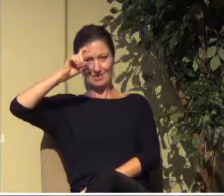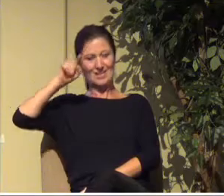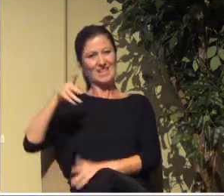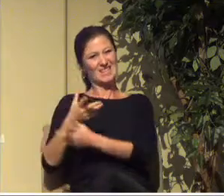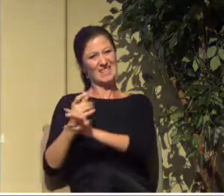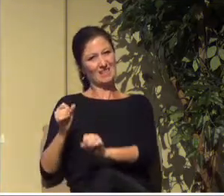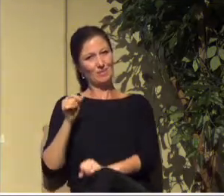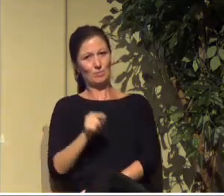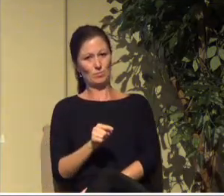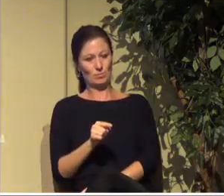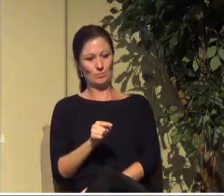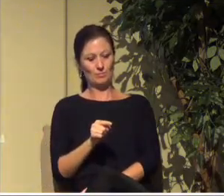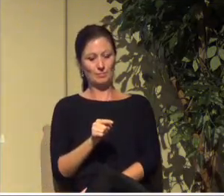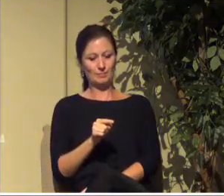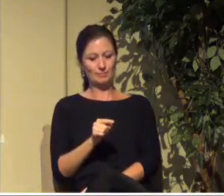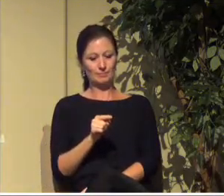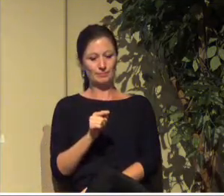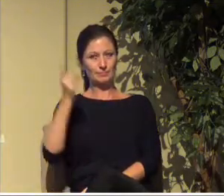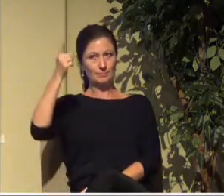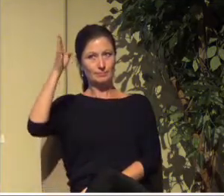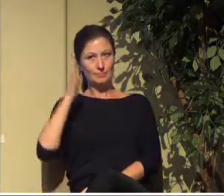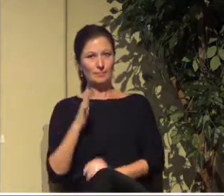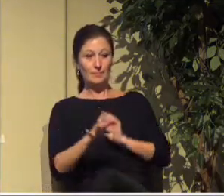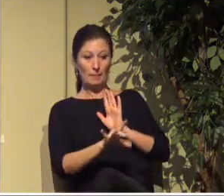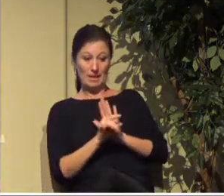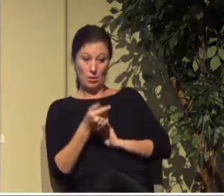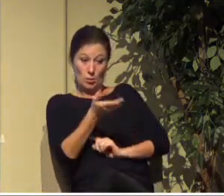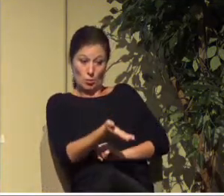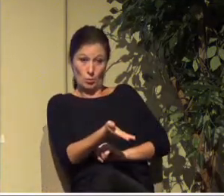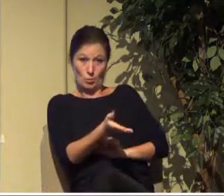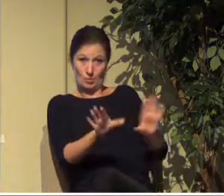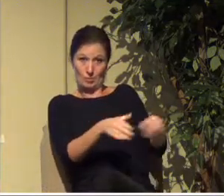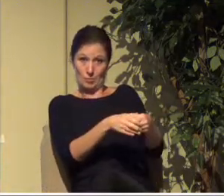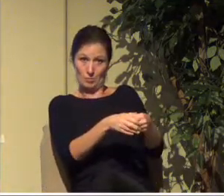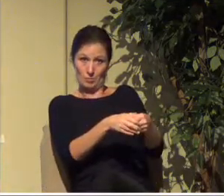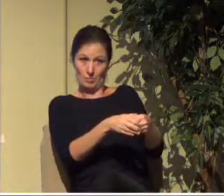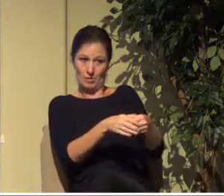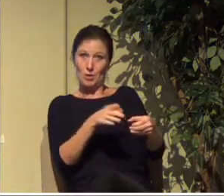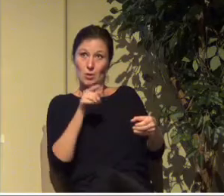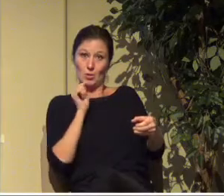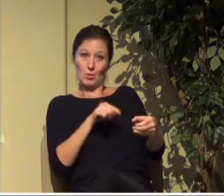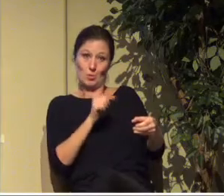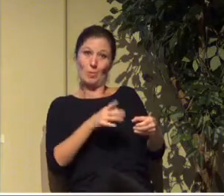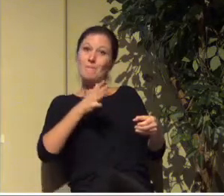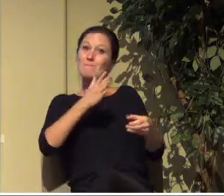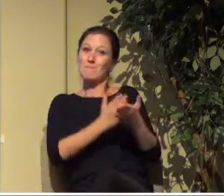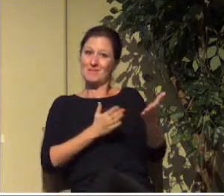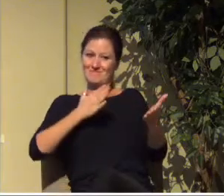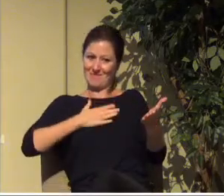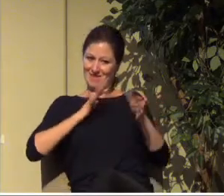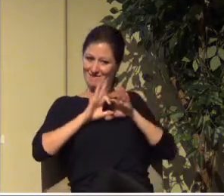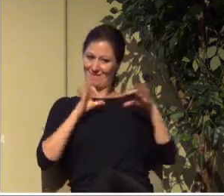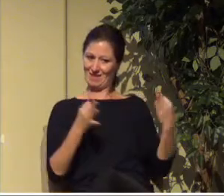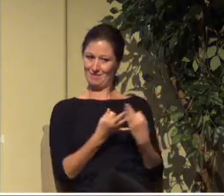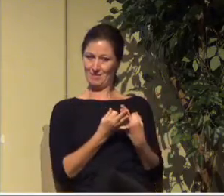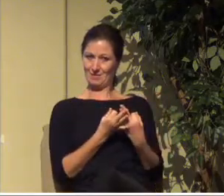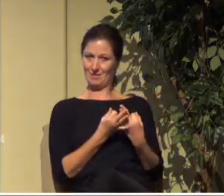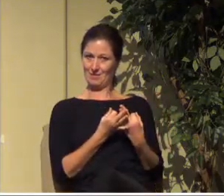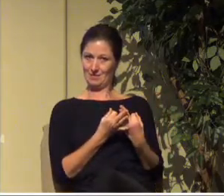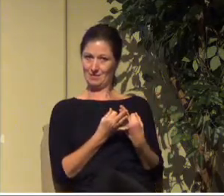God chose you. He said, you are going to be part of my family. Before you ever existed, you are going to be part of my family.